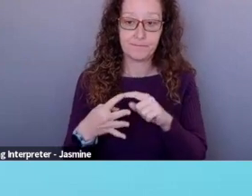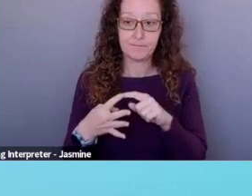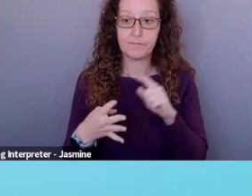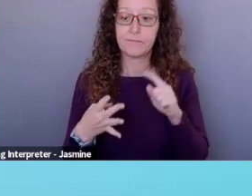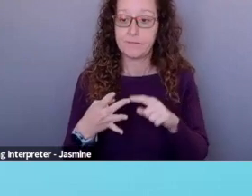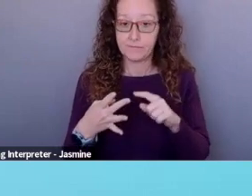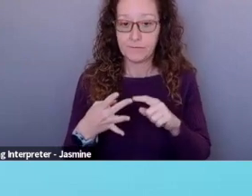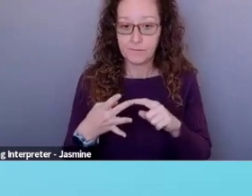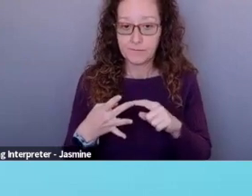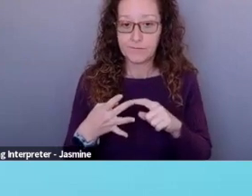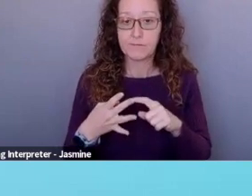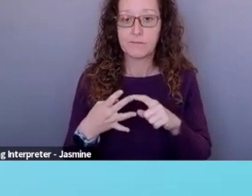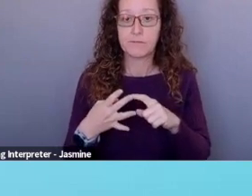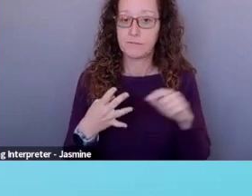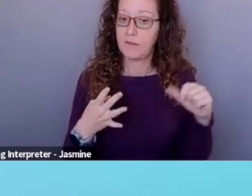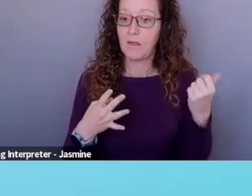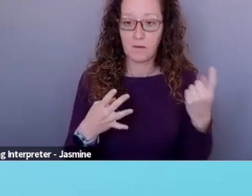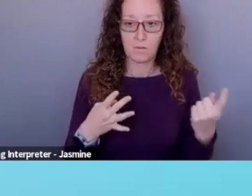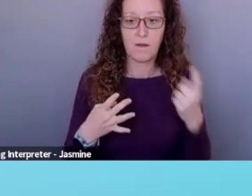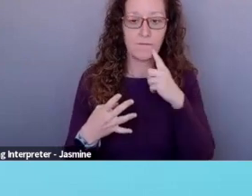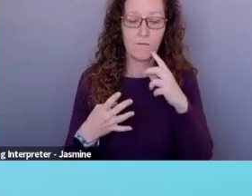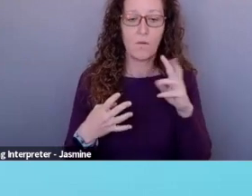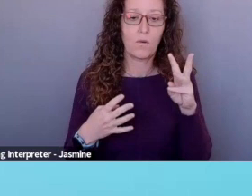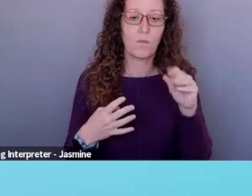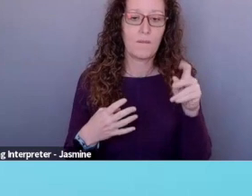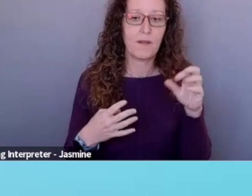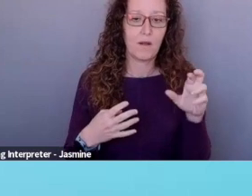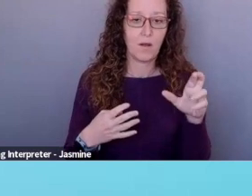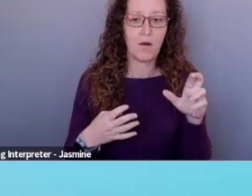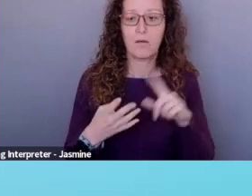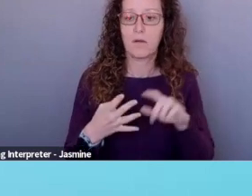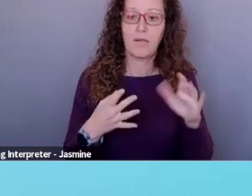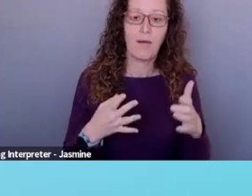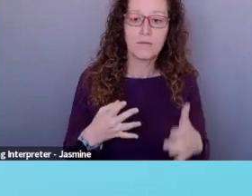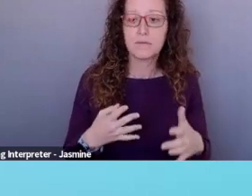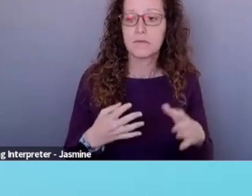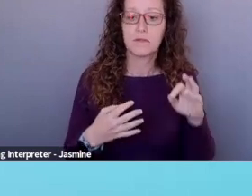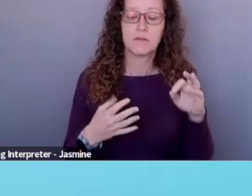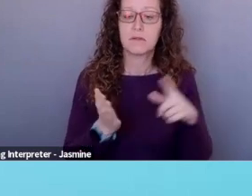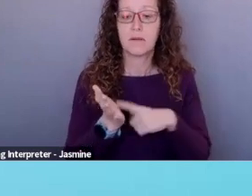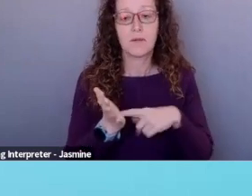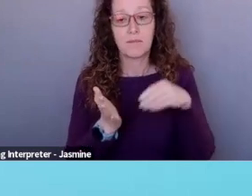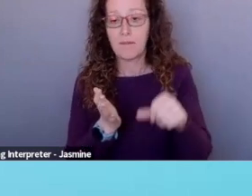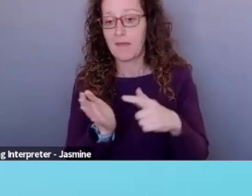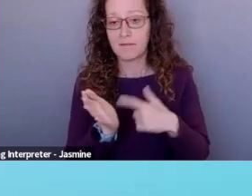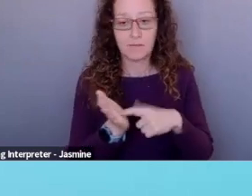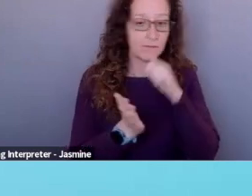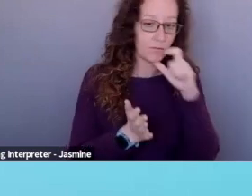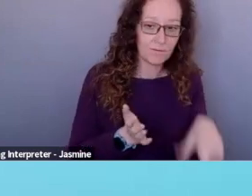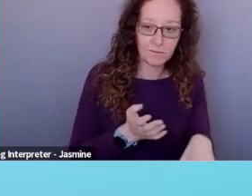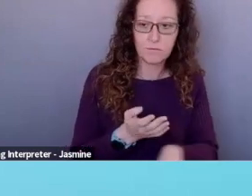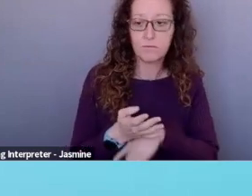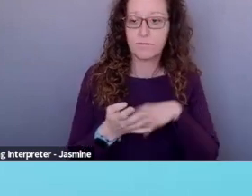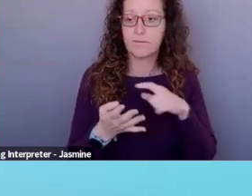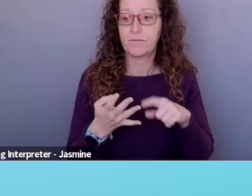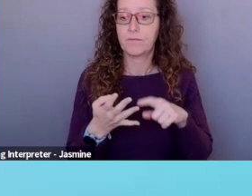center, uh, is another source for webinars as well as classes free and paid, um, and the physical center,